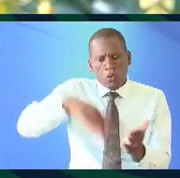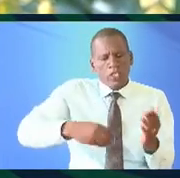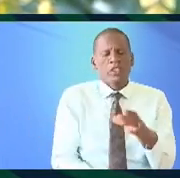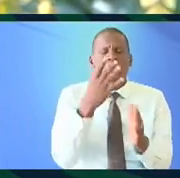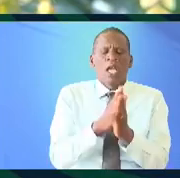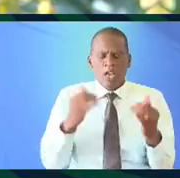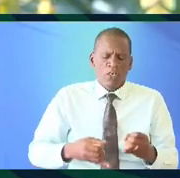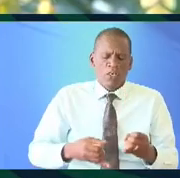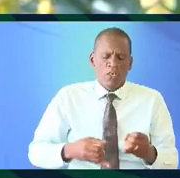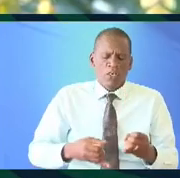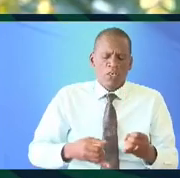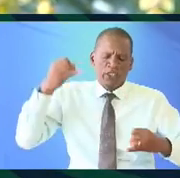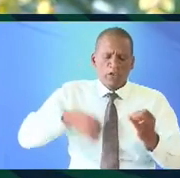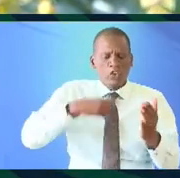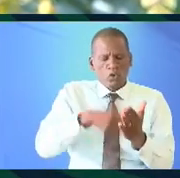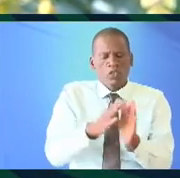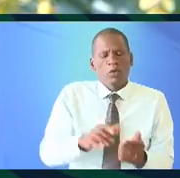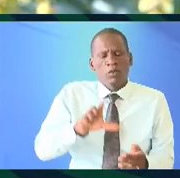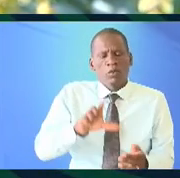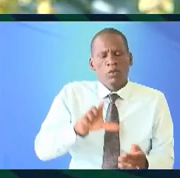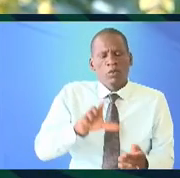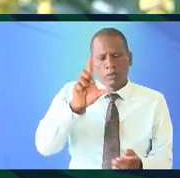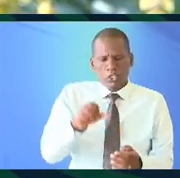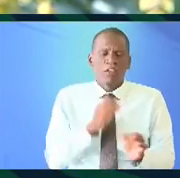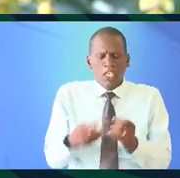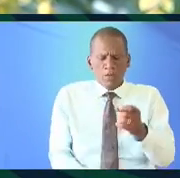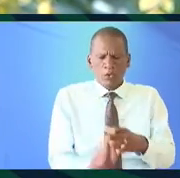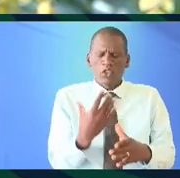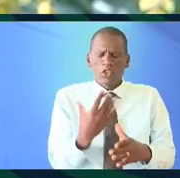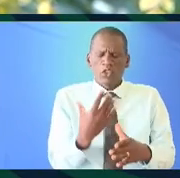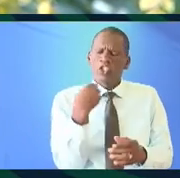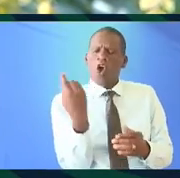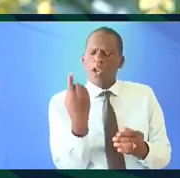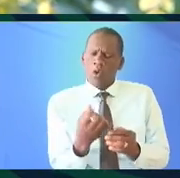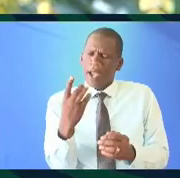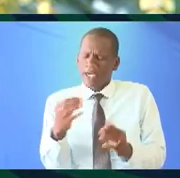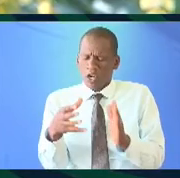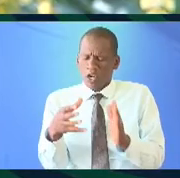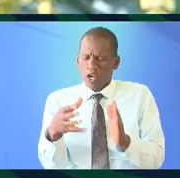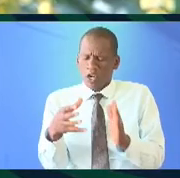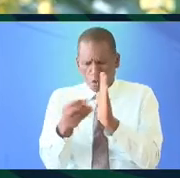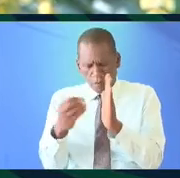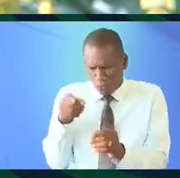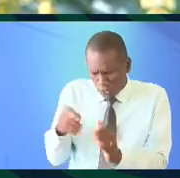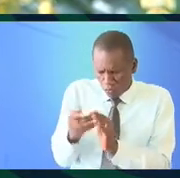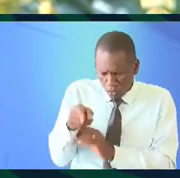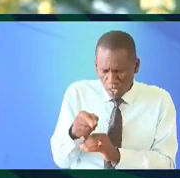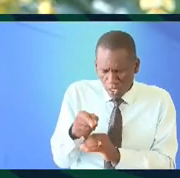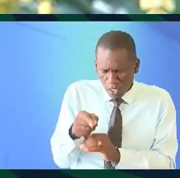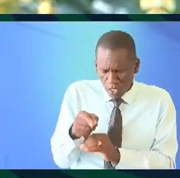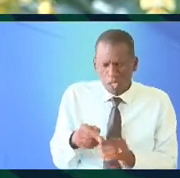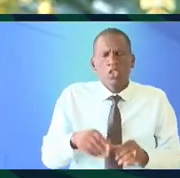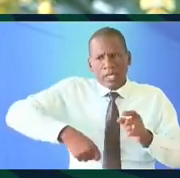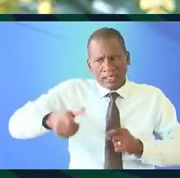and hence the final price of the book if you produce only 100 copies of this book